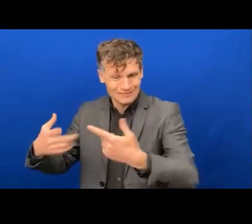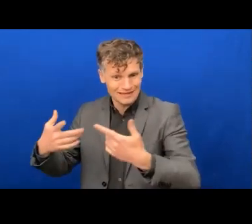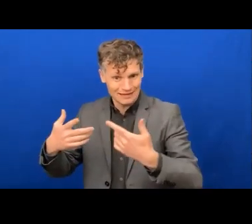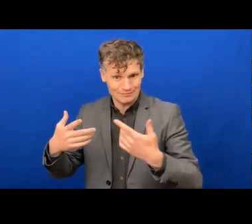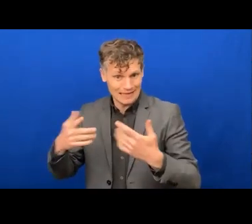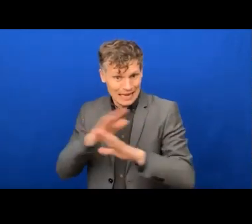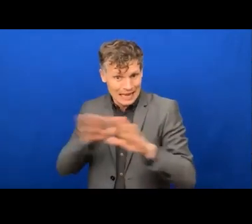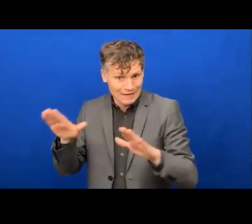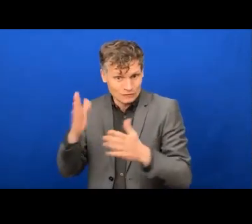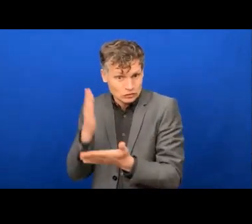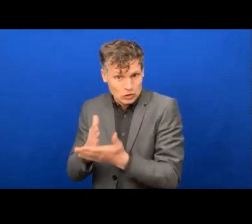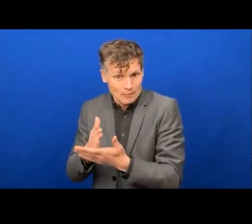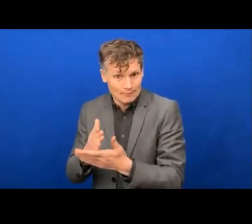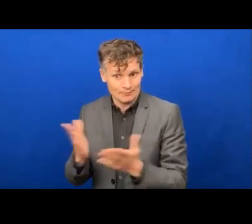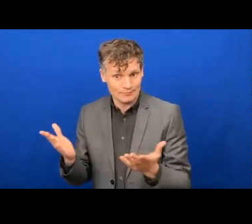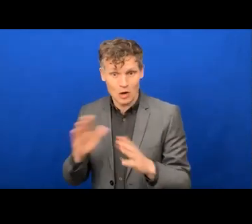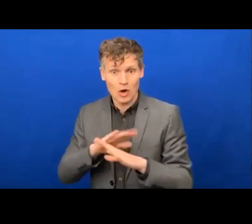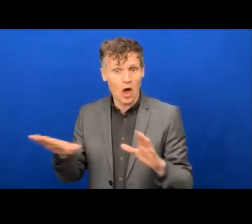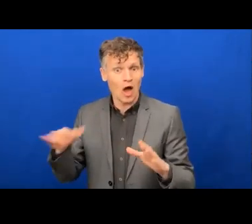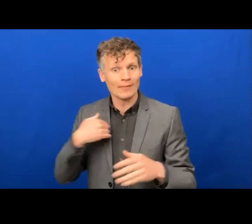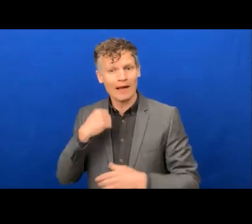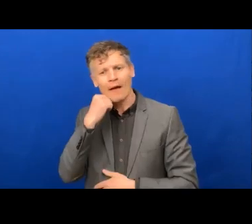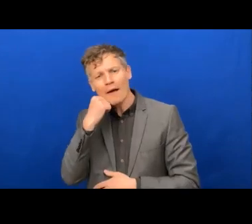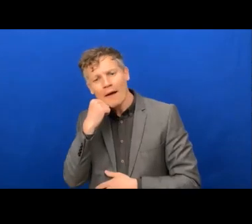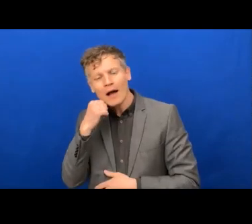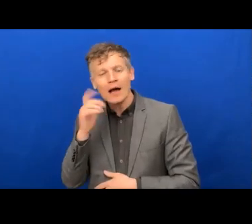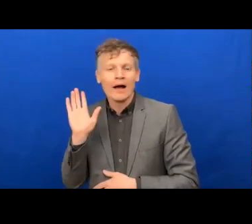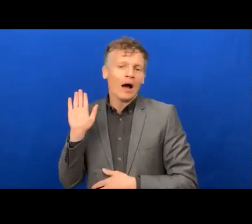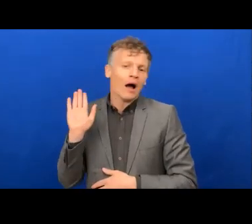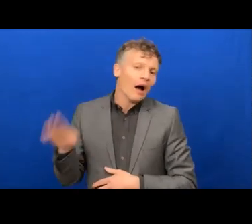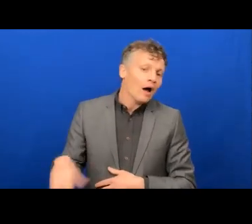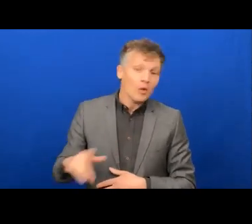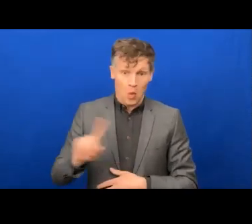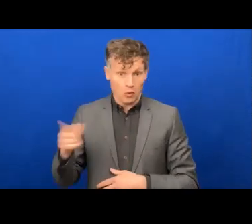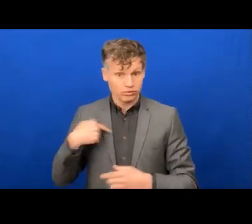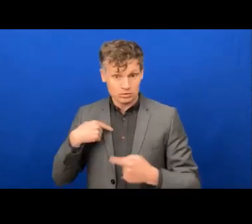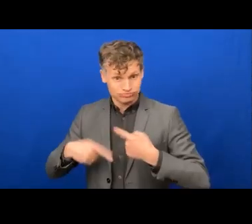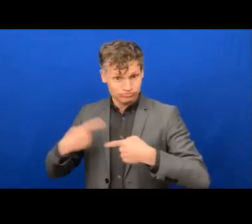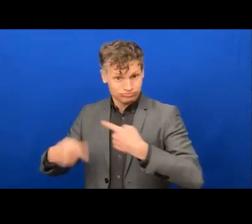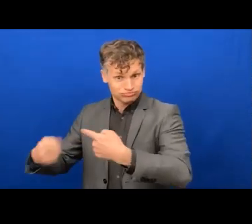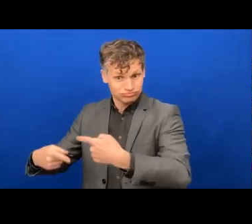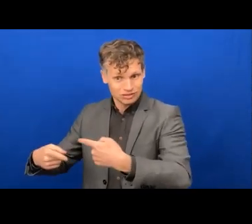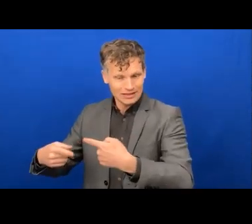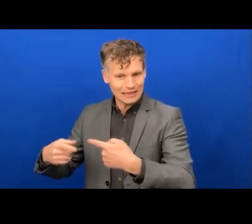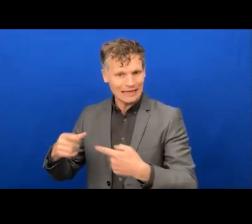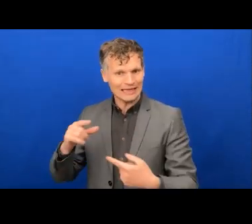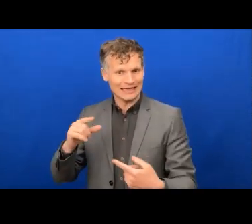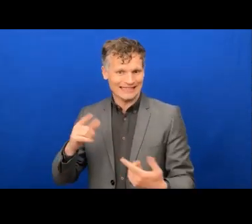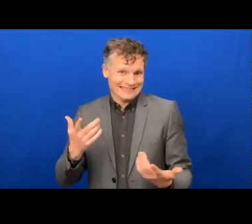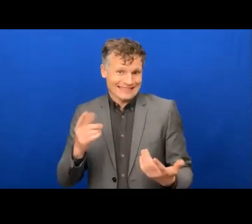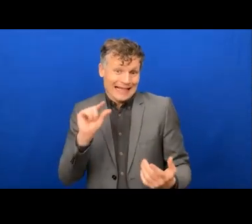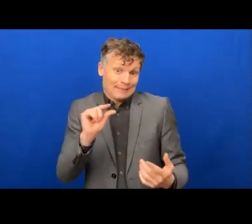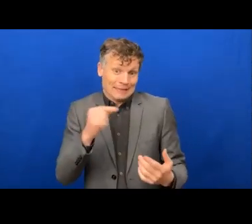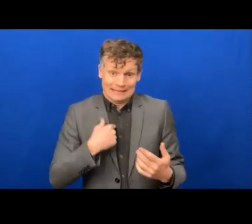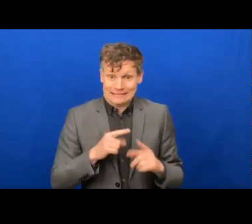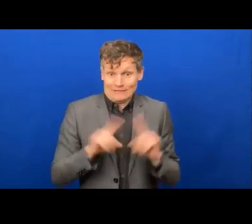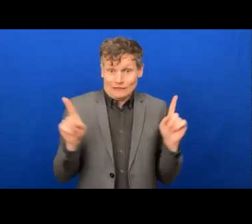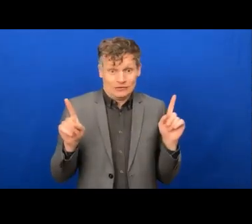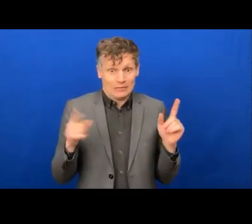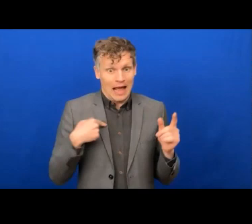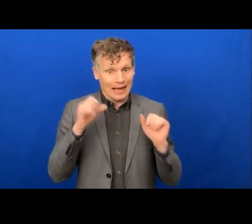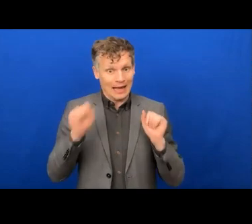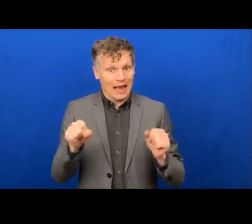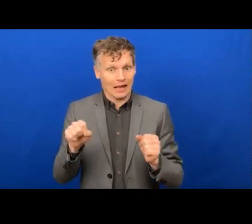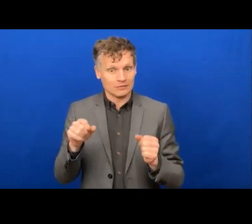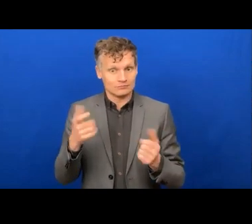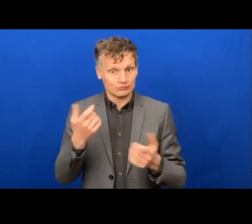we'd be pretty bad at certain things because we have these spiky profiles. So, the expectation, I think,